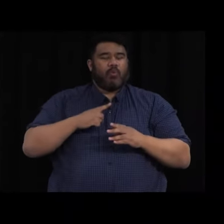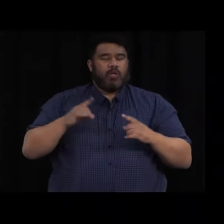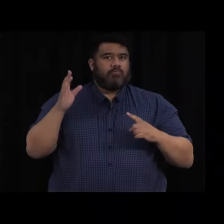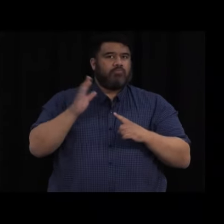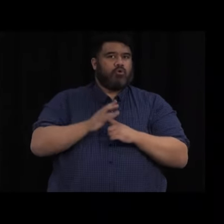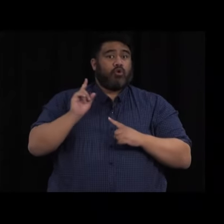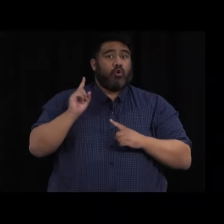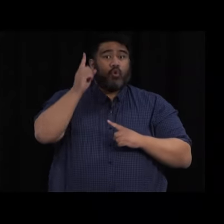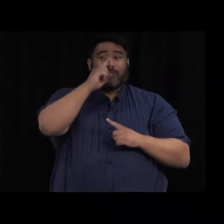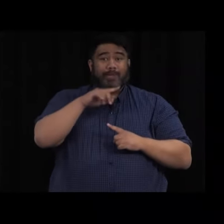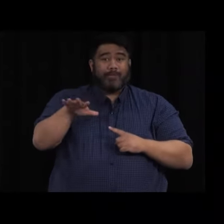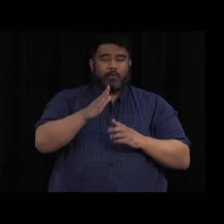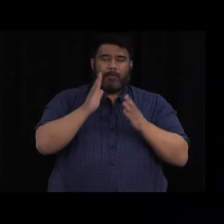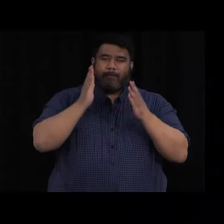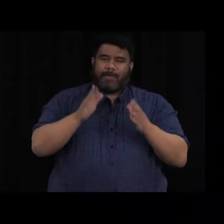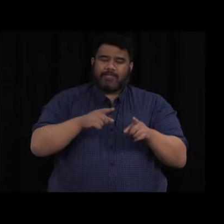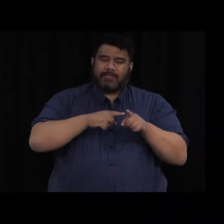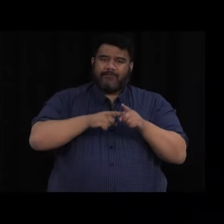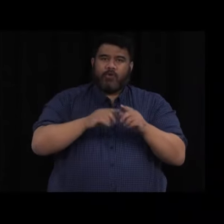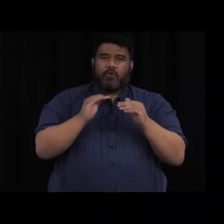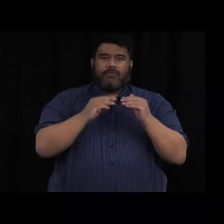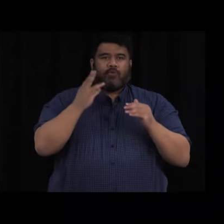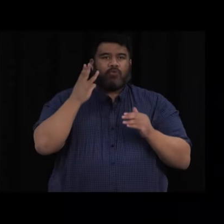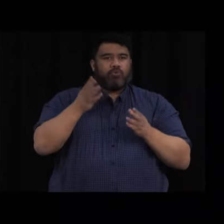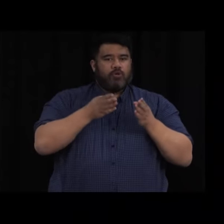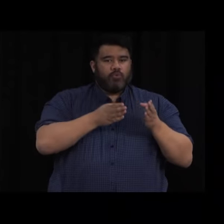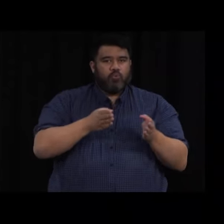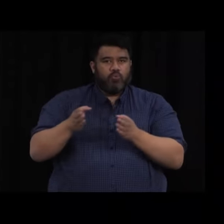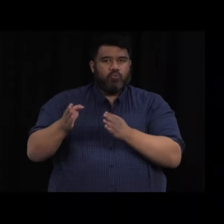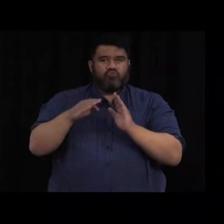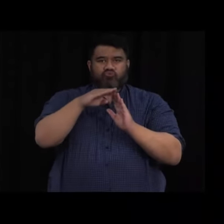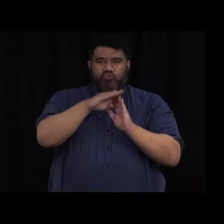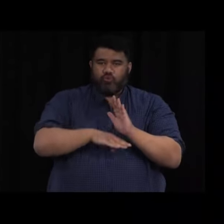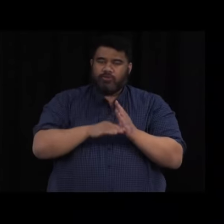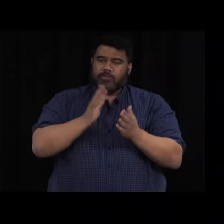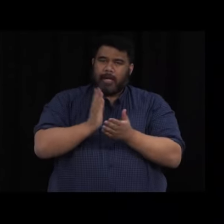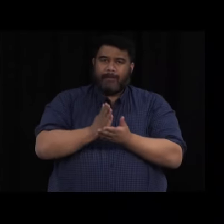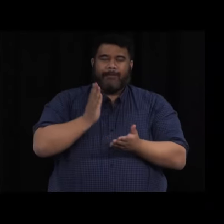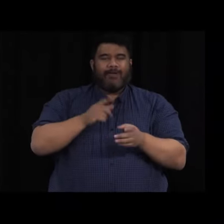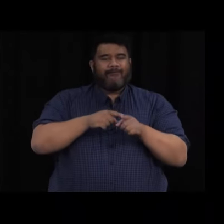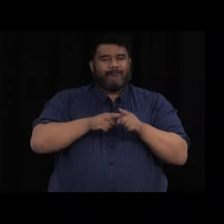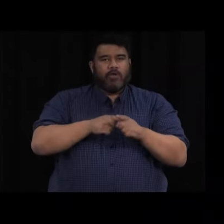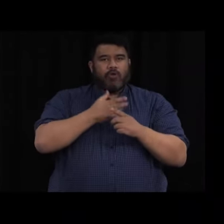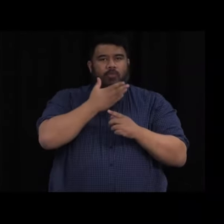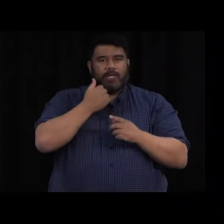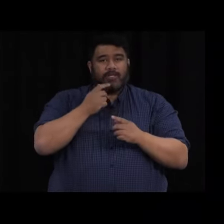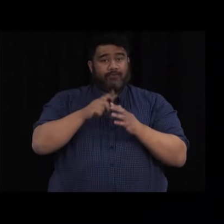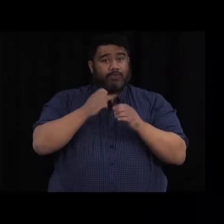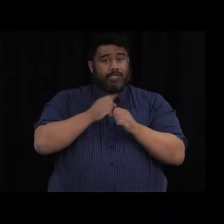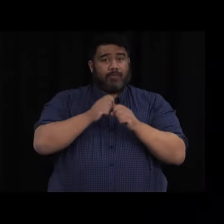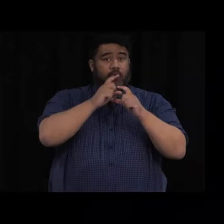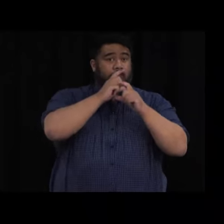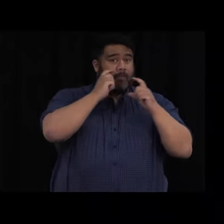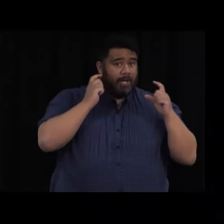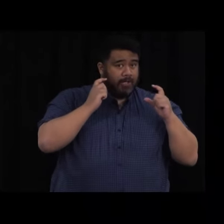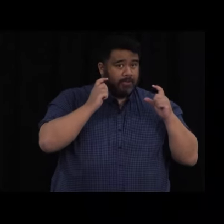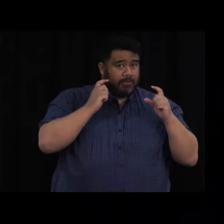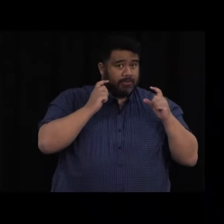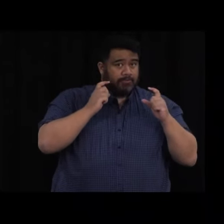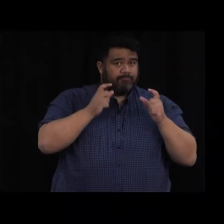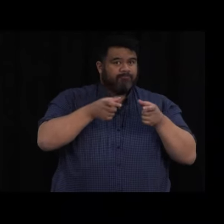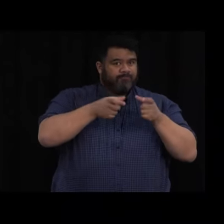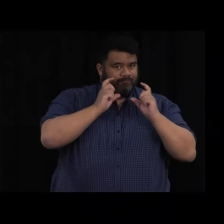continuing to abide by Alert Level 3 measures. They are there for a reason, and this includes mask wearing and, importantly,